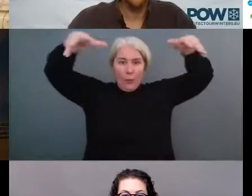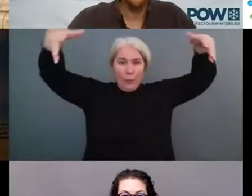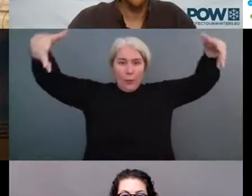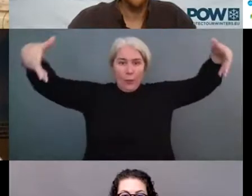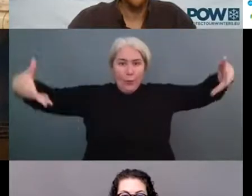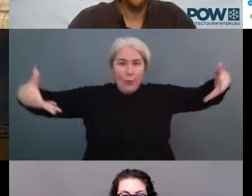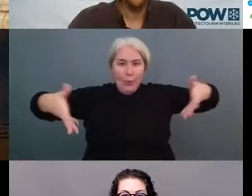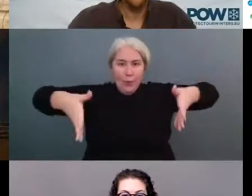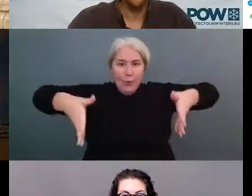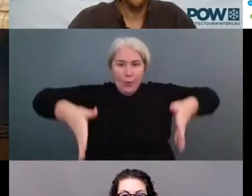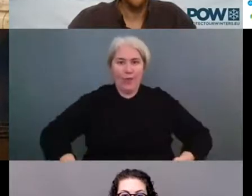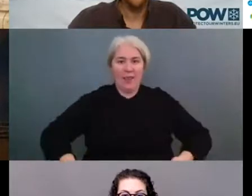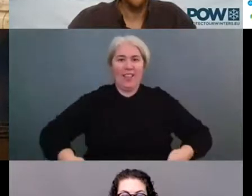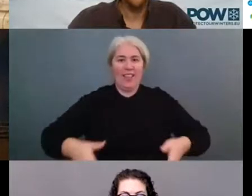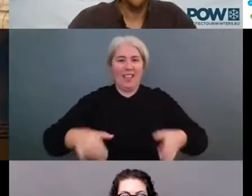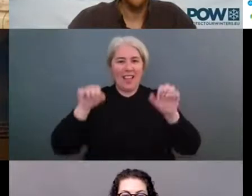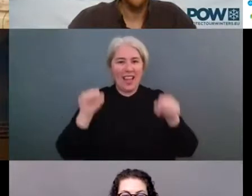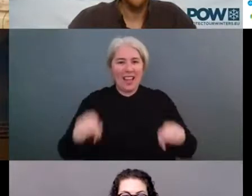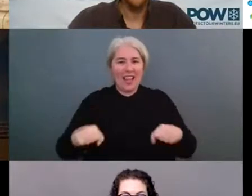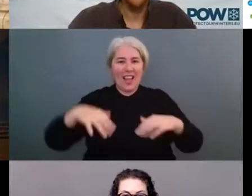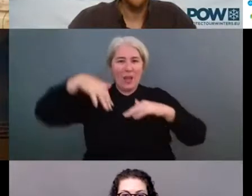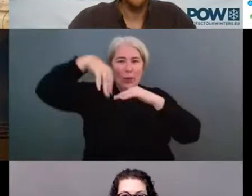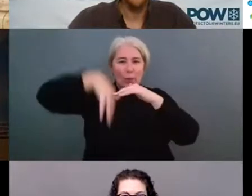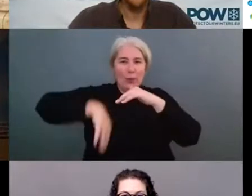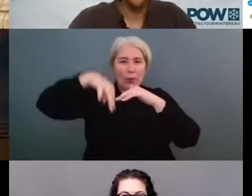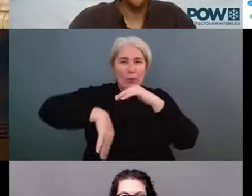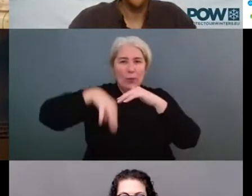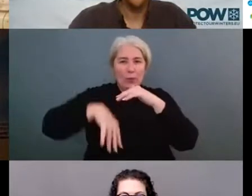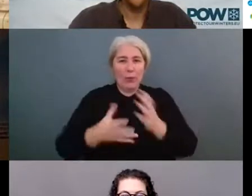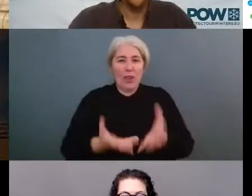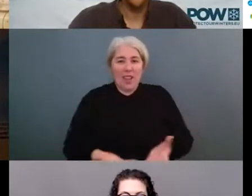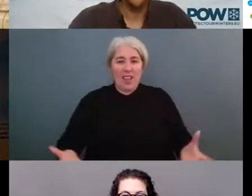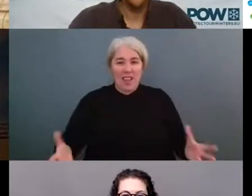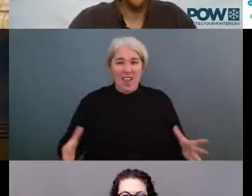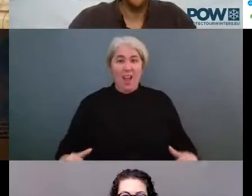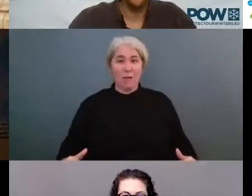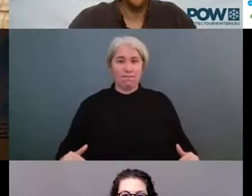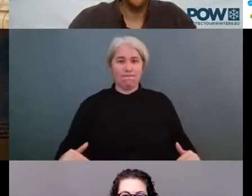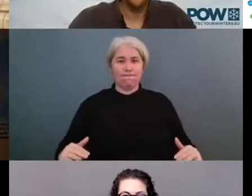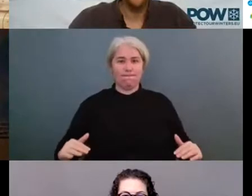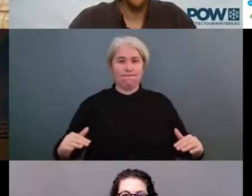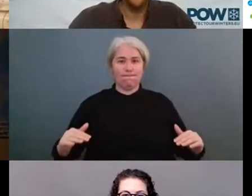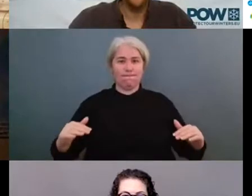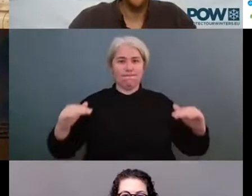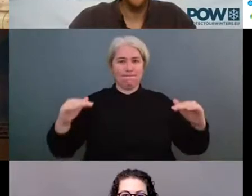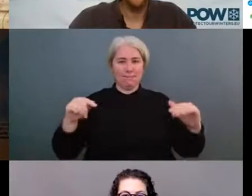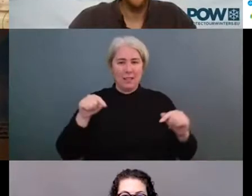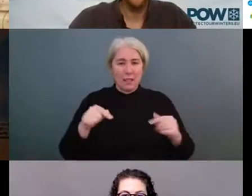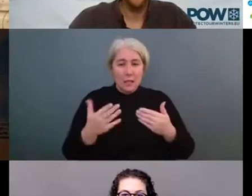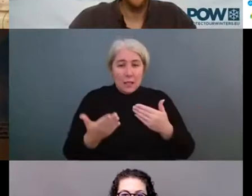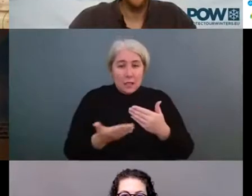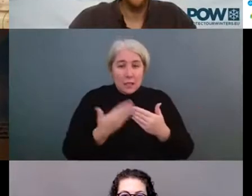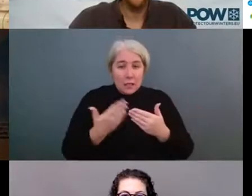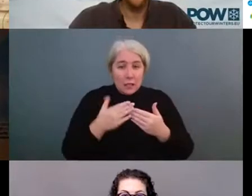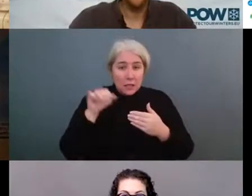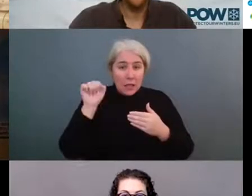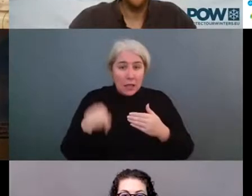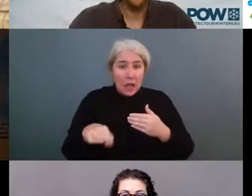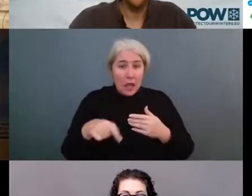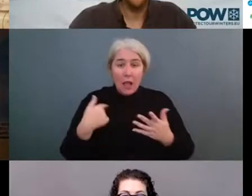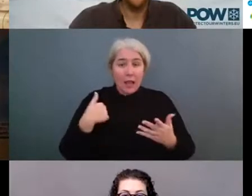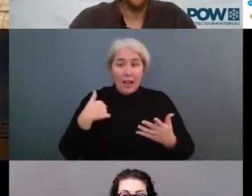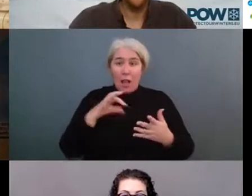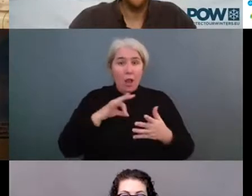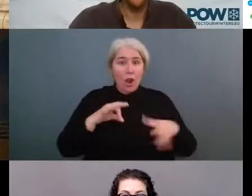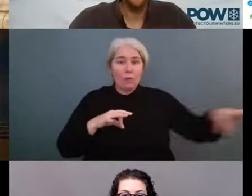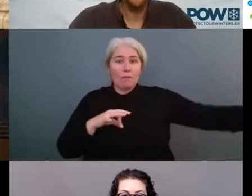and then using this water for irrigation is extremely simple. It's it's it's it's